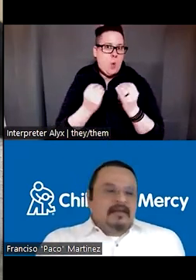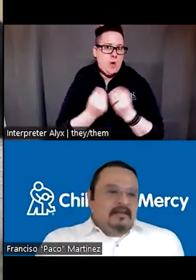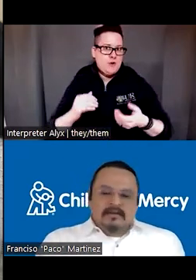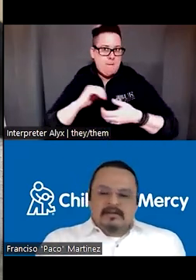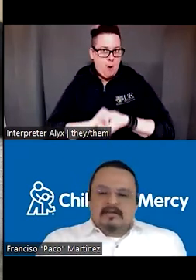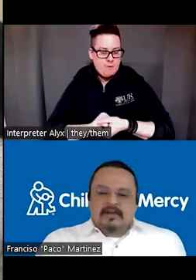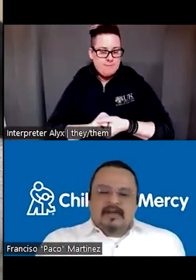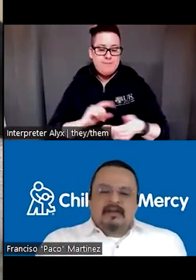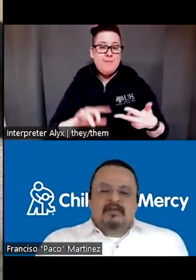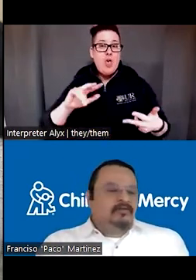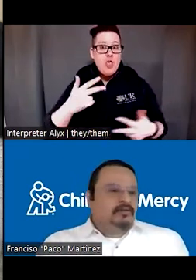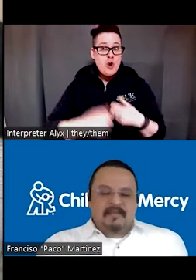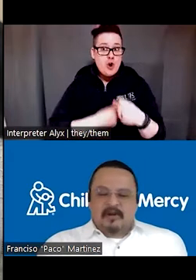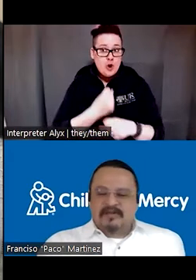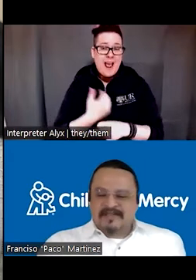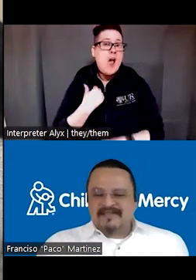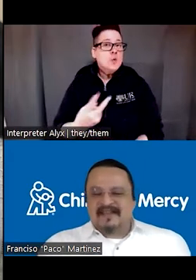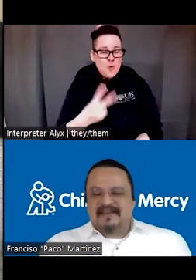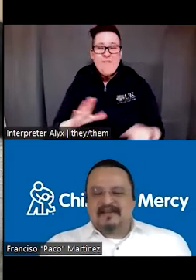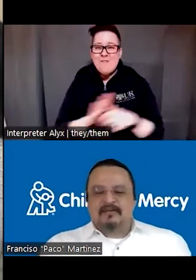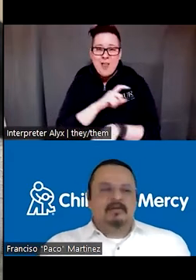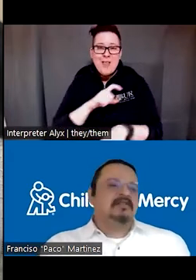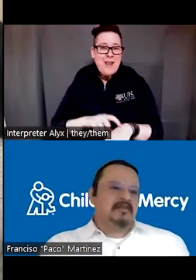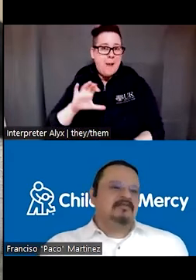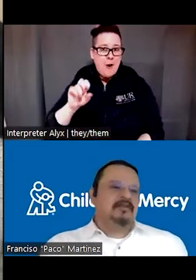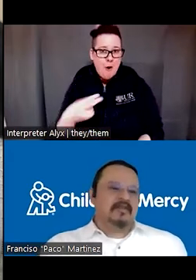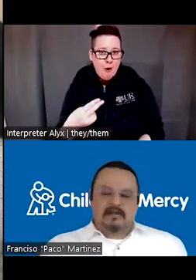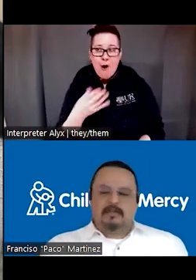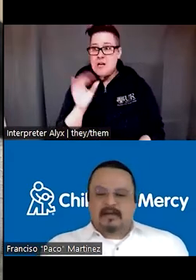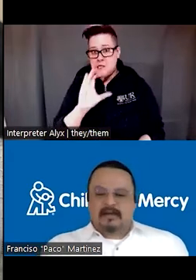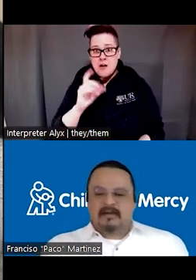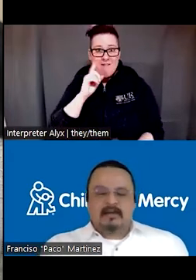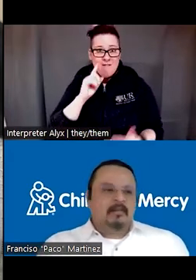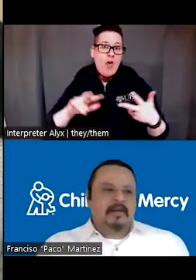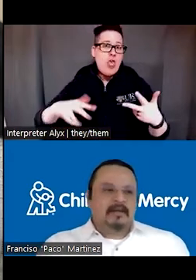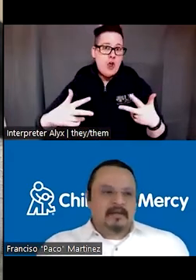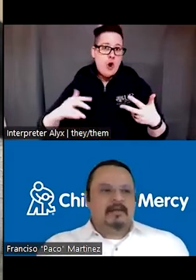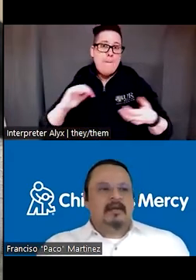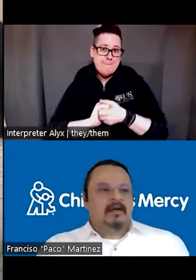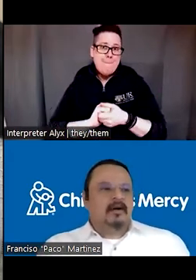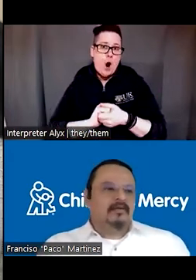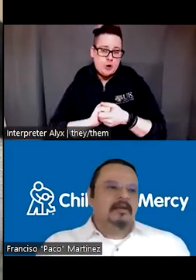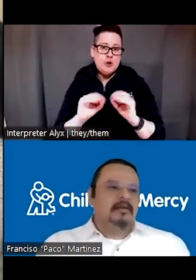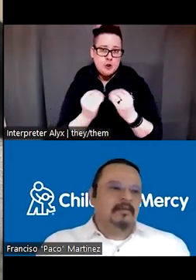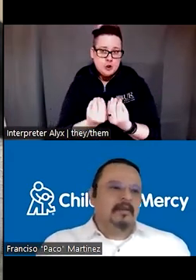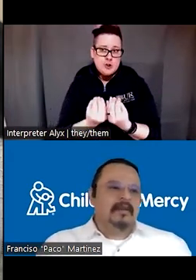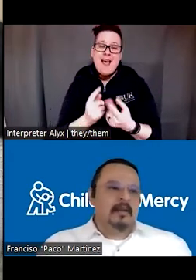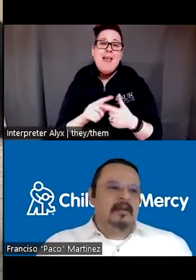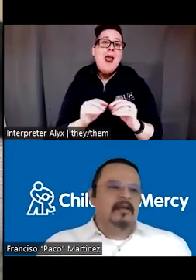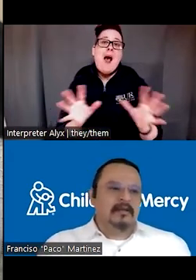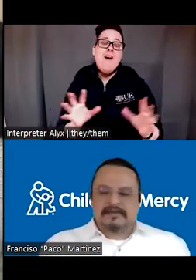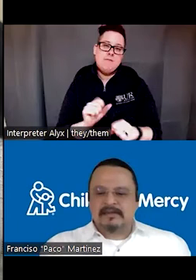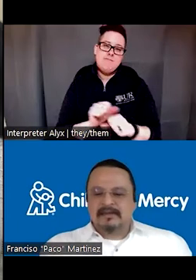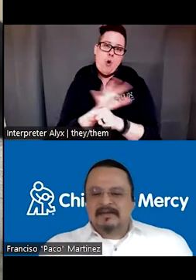By the third year, we have two full time coaches and we were searching for the third partner. But then, obviously, the